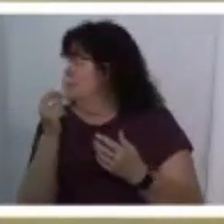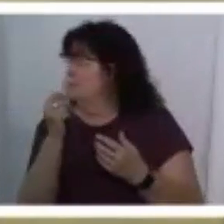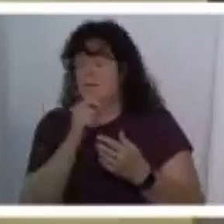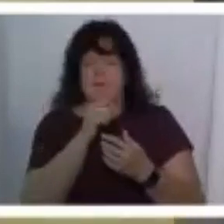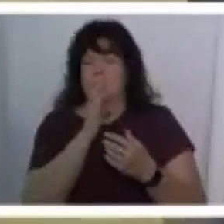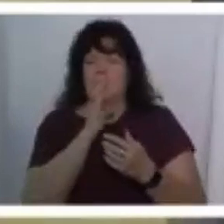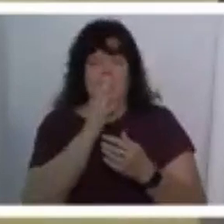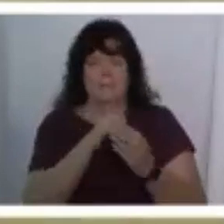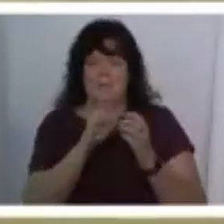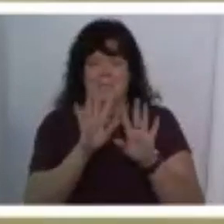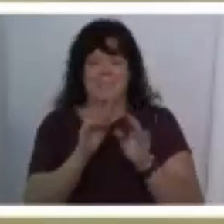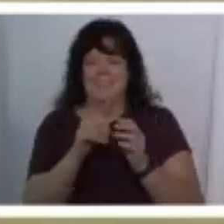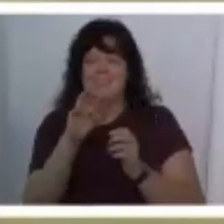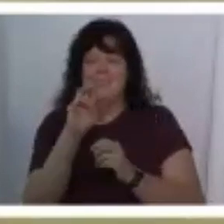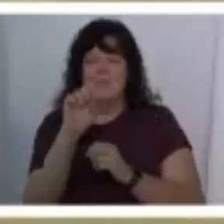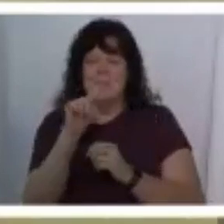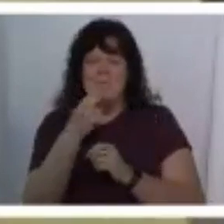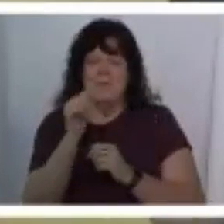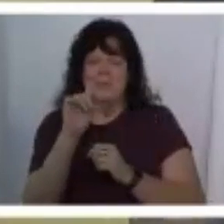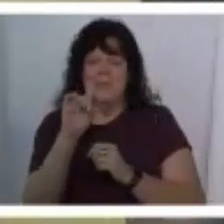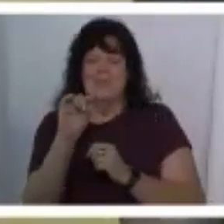you're not 50 anymore you're you're five years old